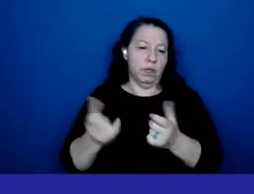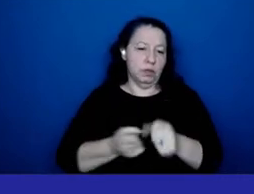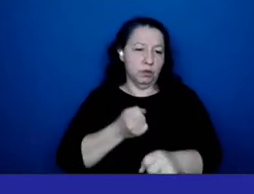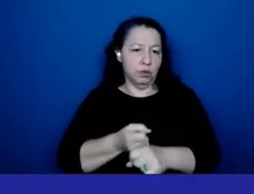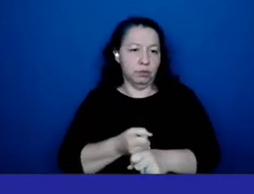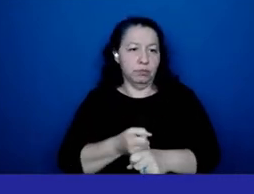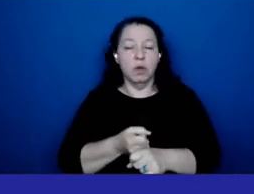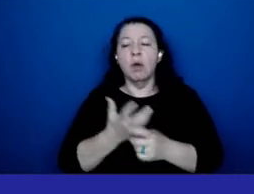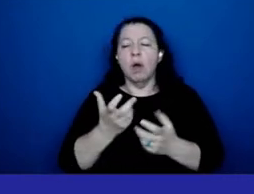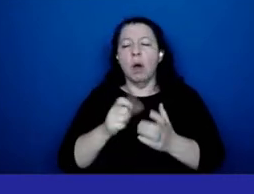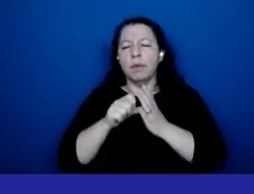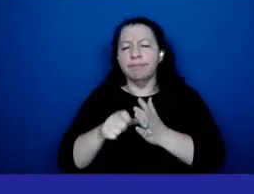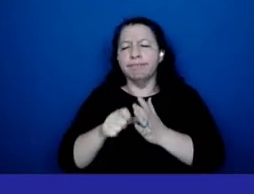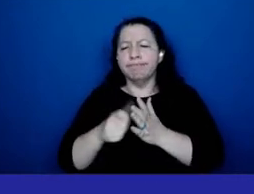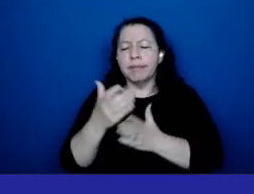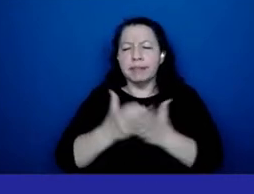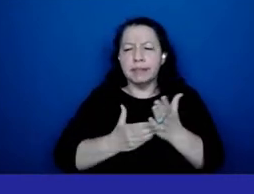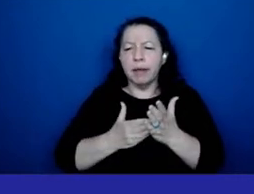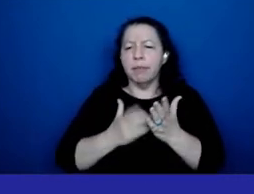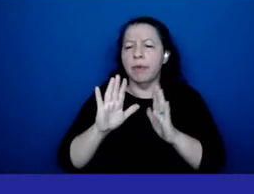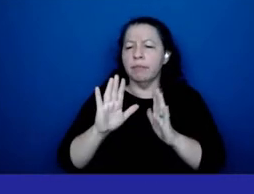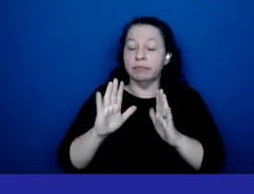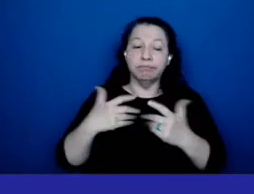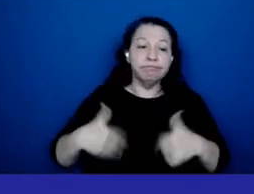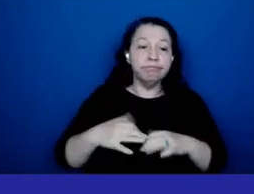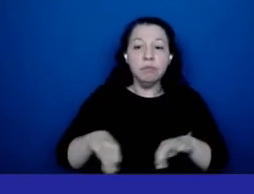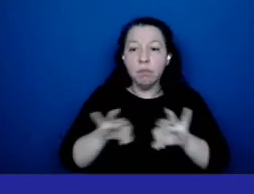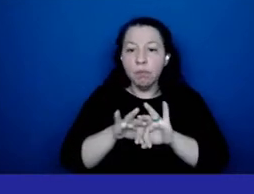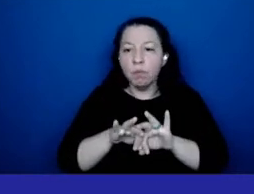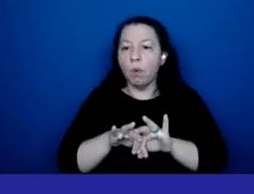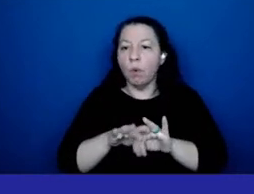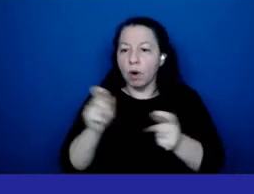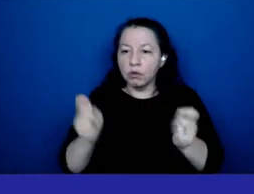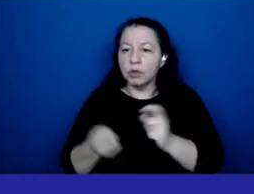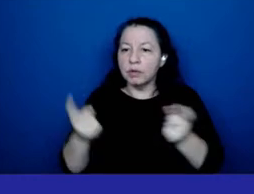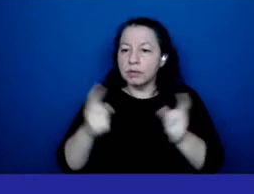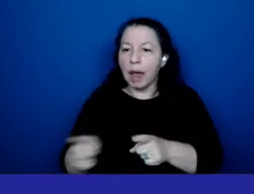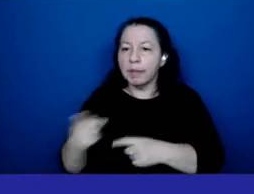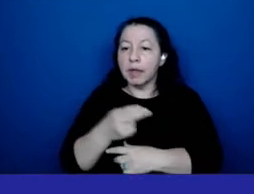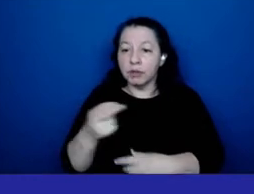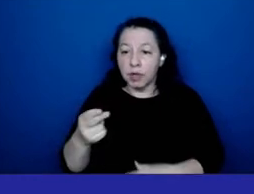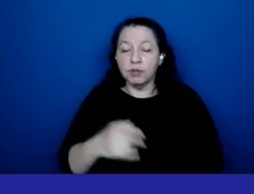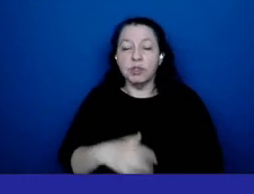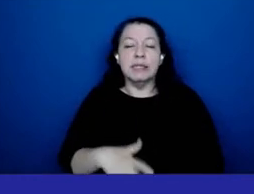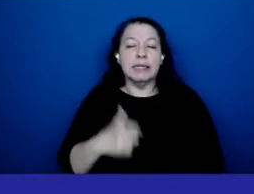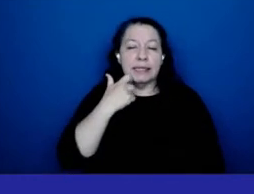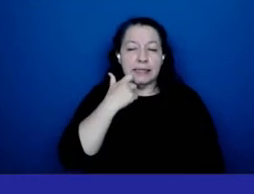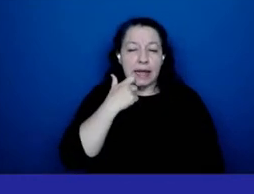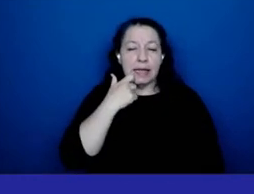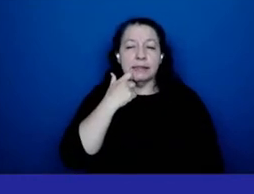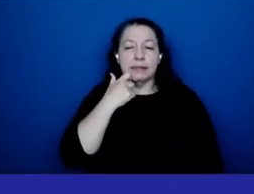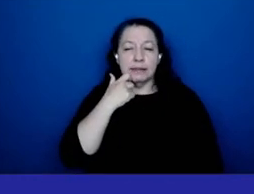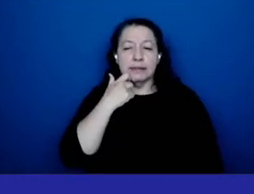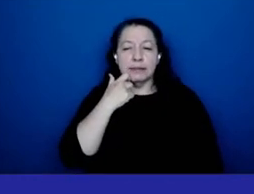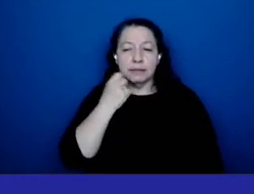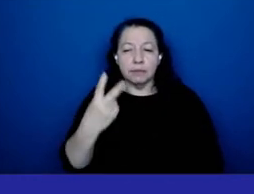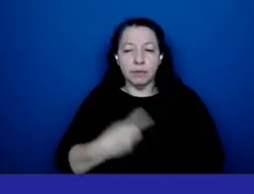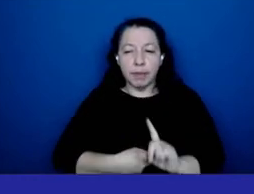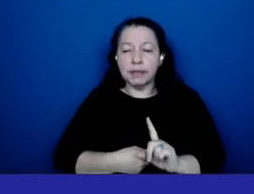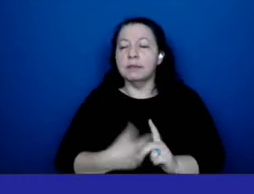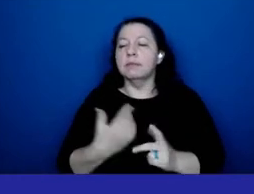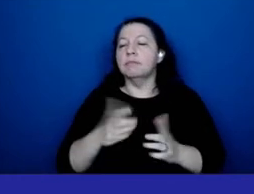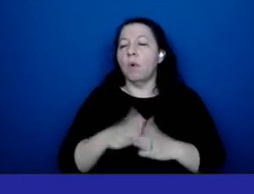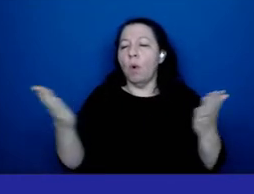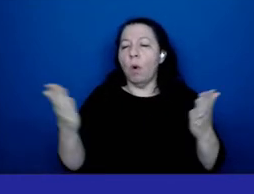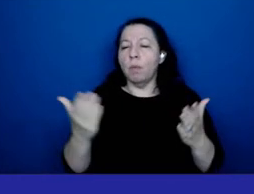some of the the great things that have happened at health and hospitals um in the last year uh we opened the new ruth